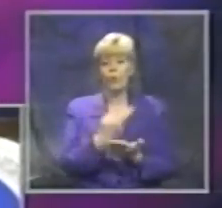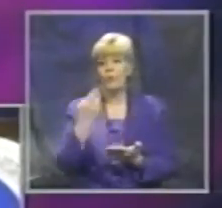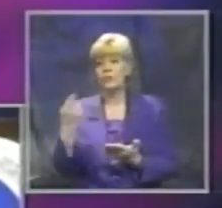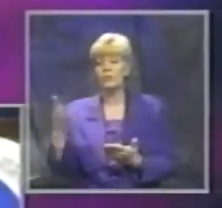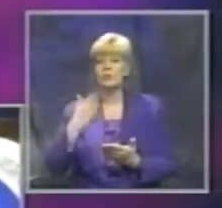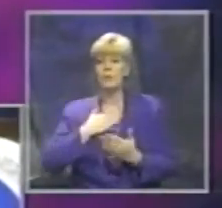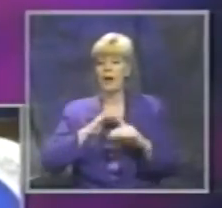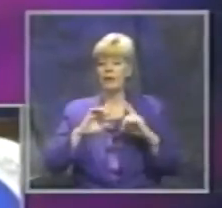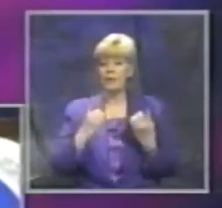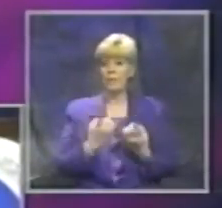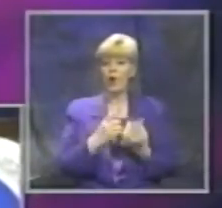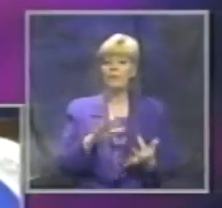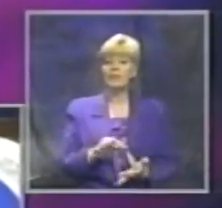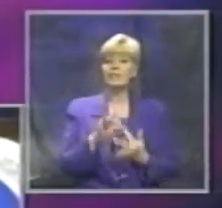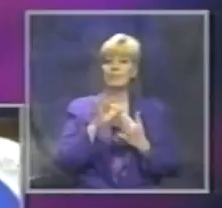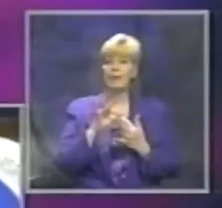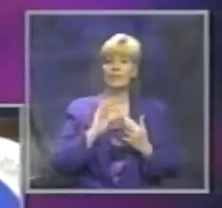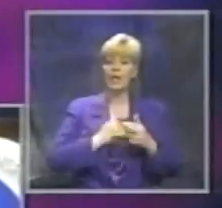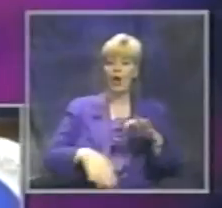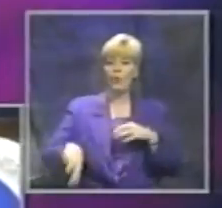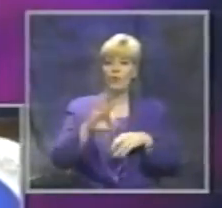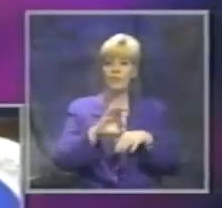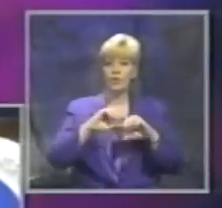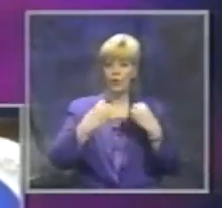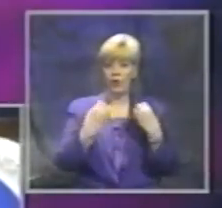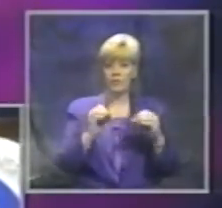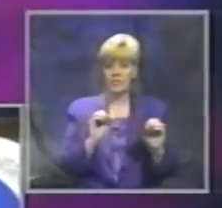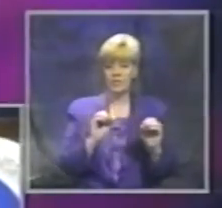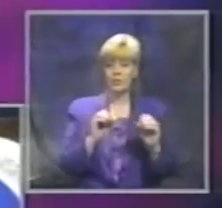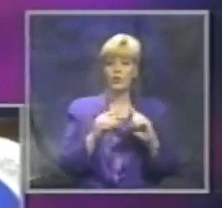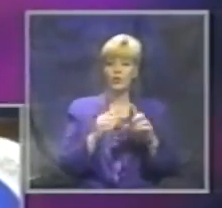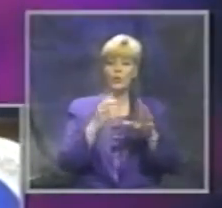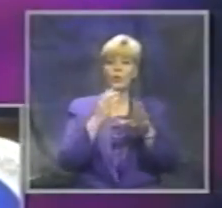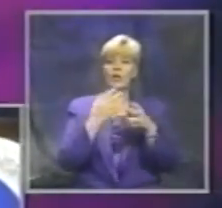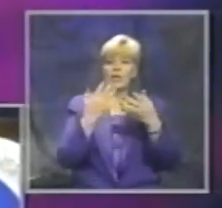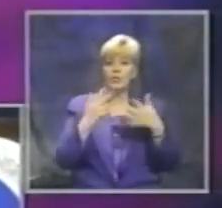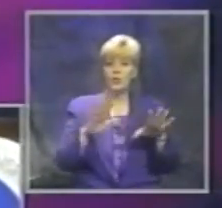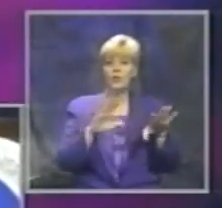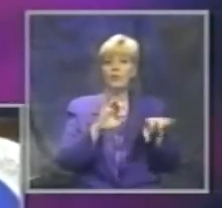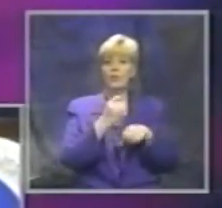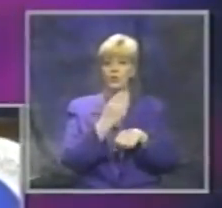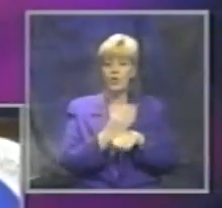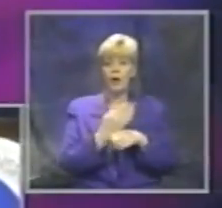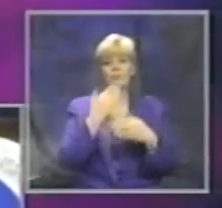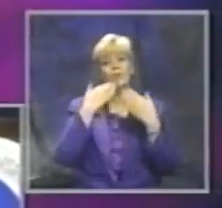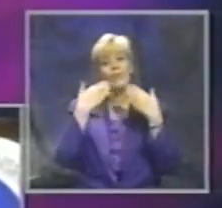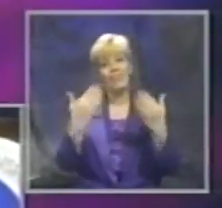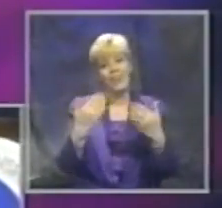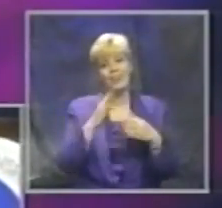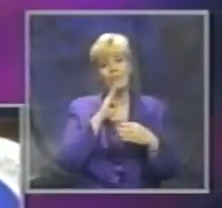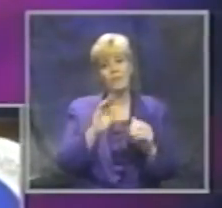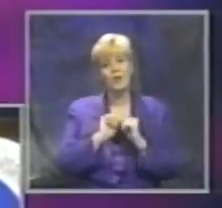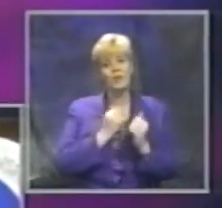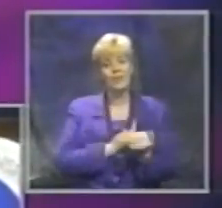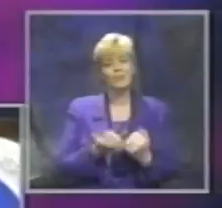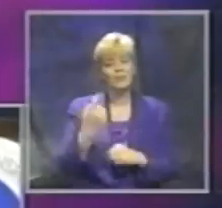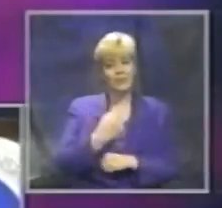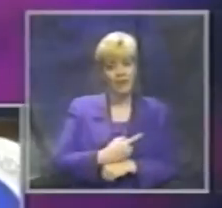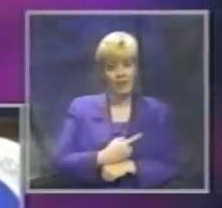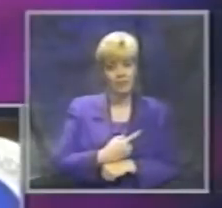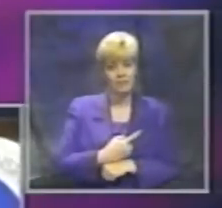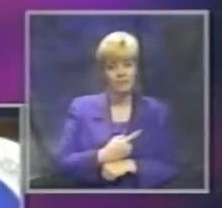of my department, especially our field offices, to getting the job done. So thank you for being with us today.